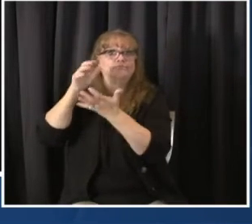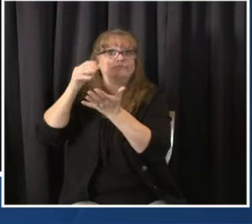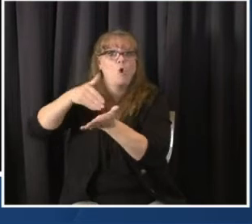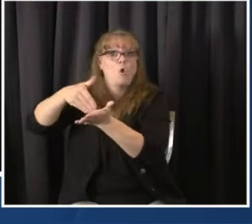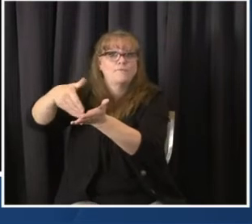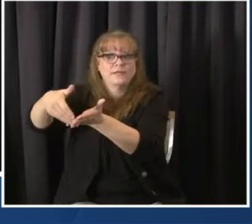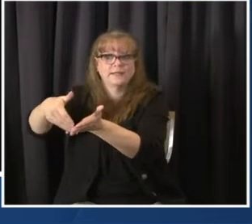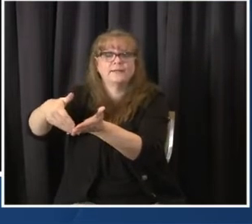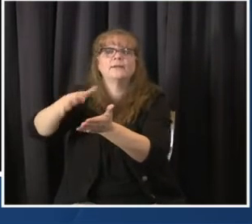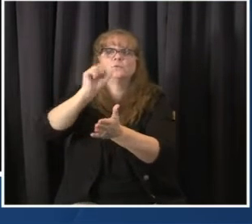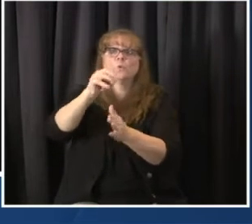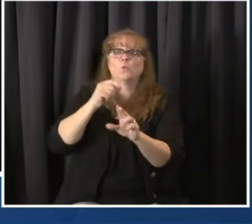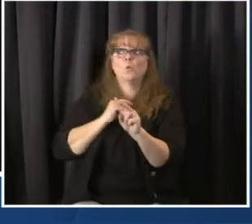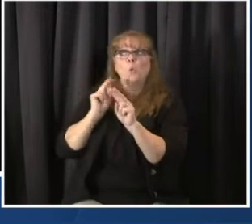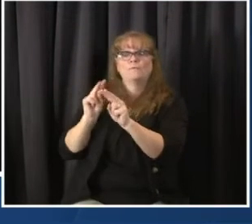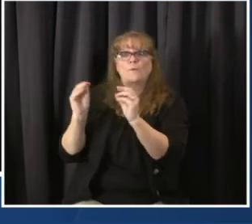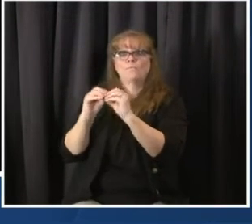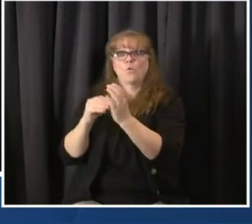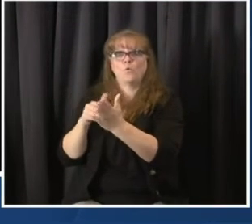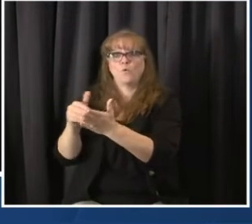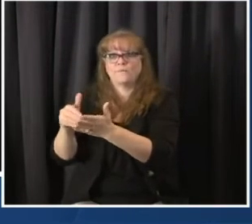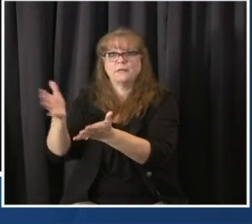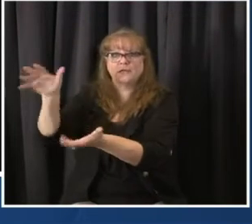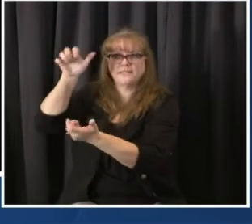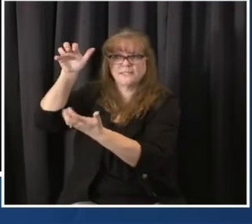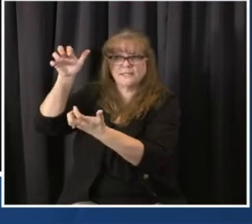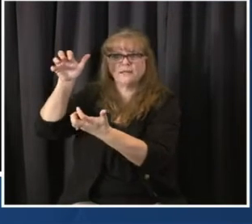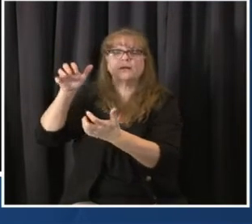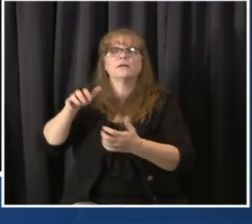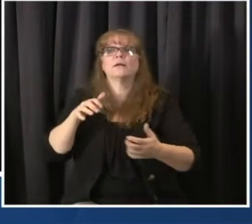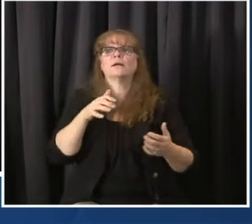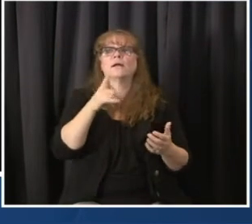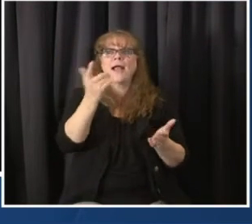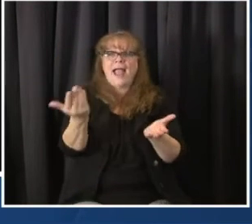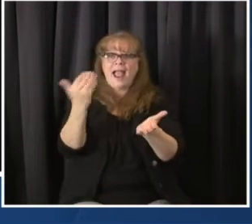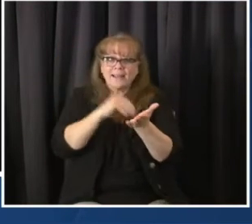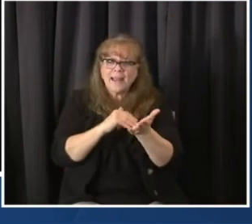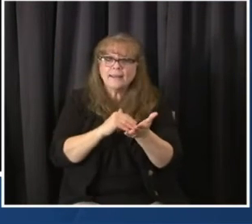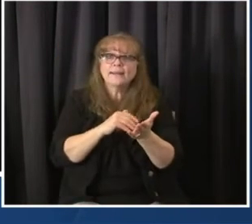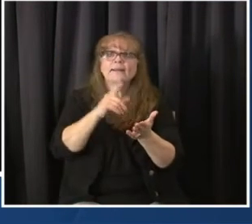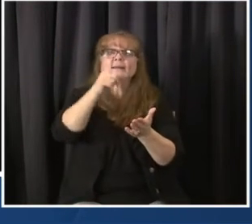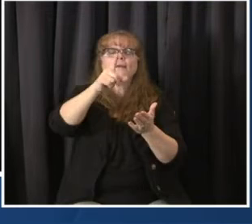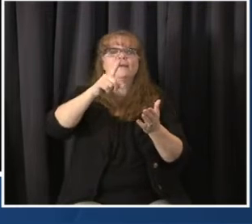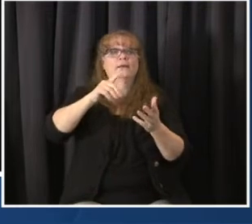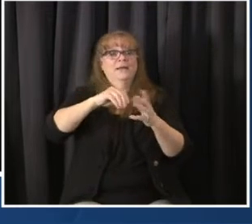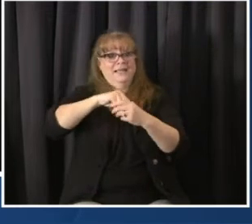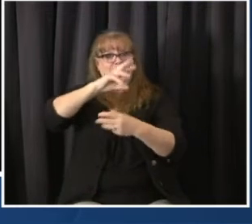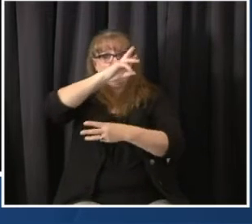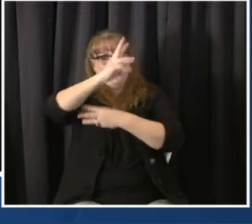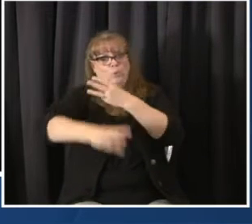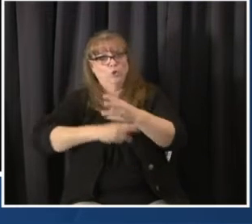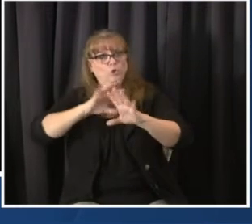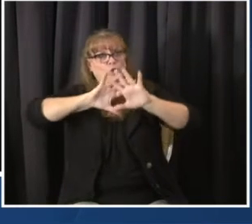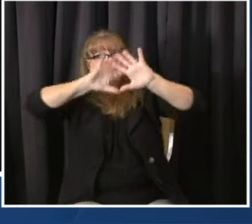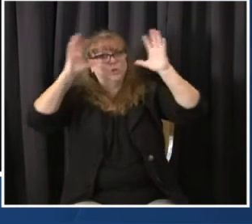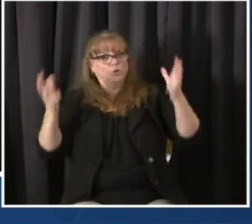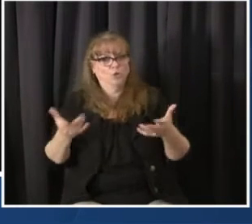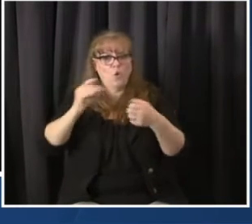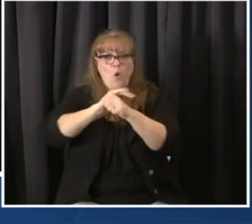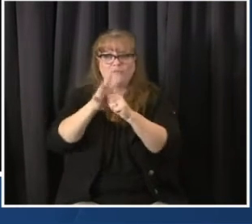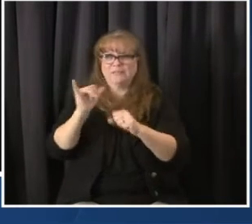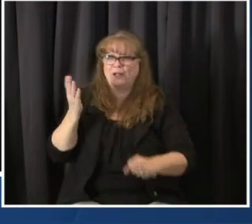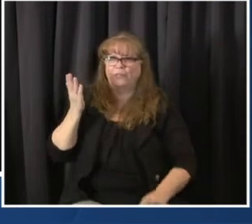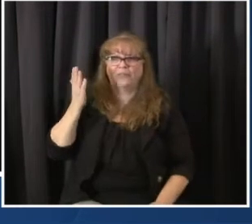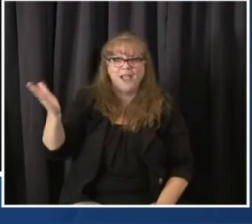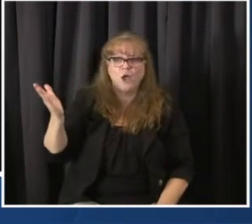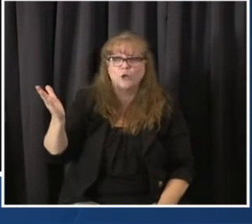global pandemic. One in 104 Coloradans are currently contagious with coronavirus. Just today,